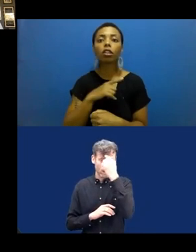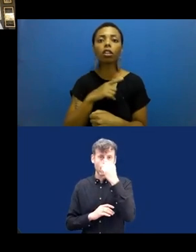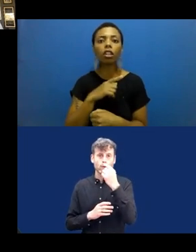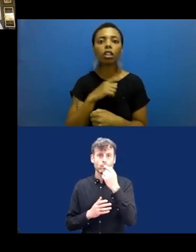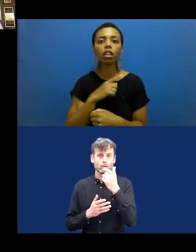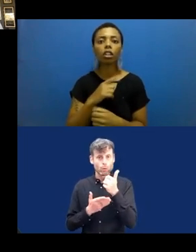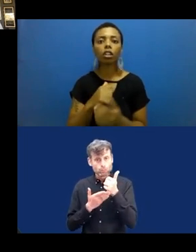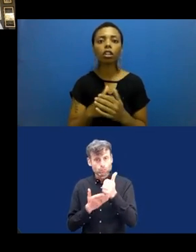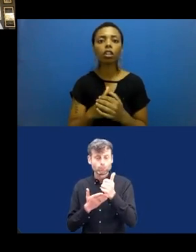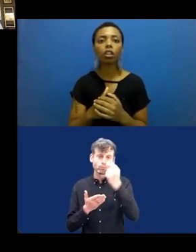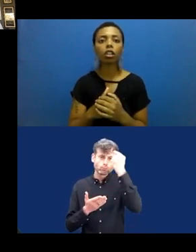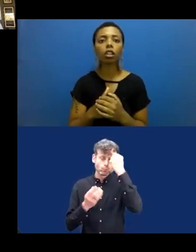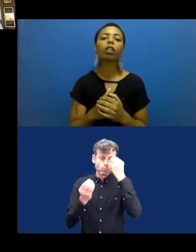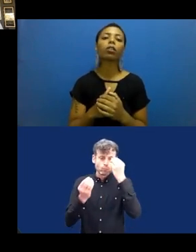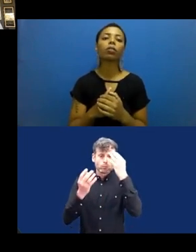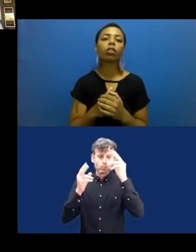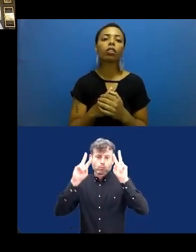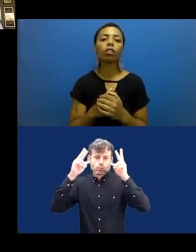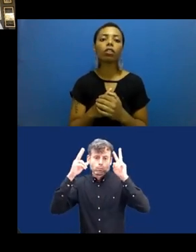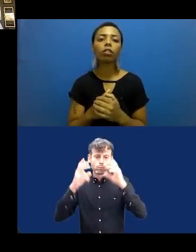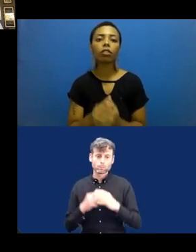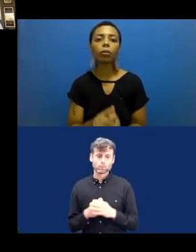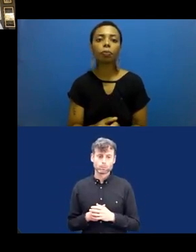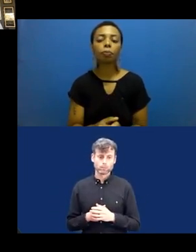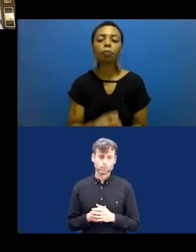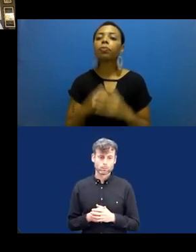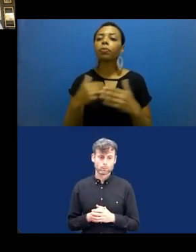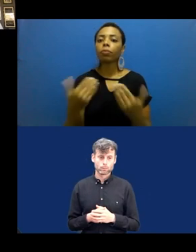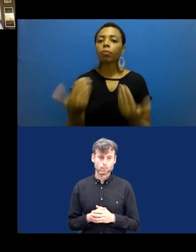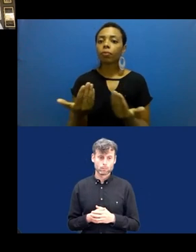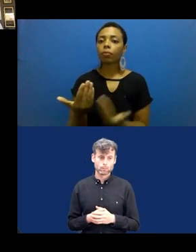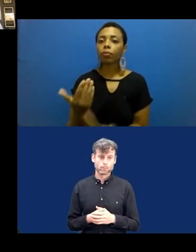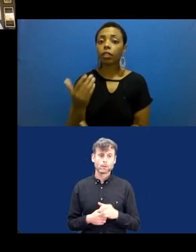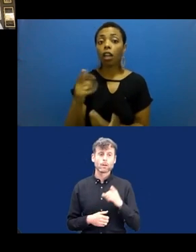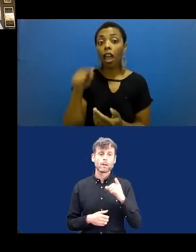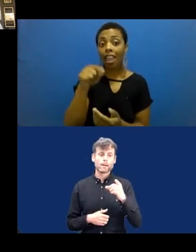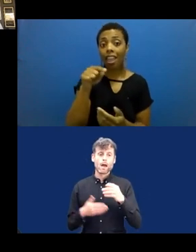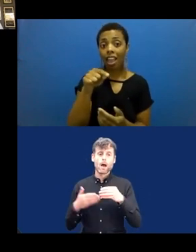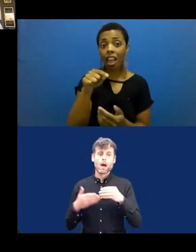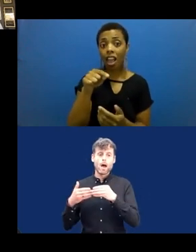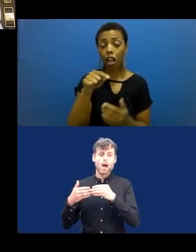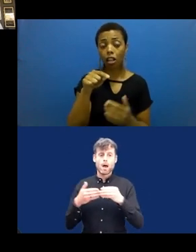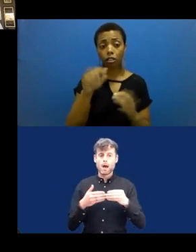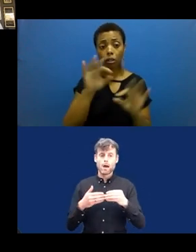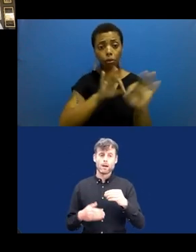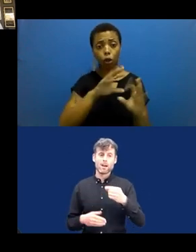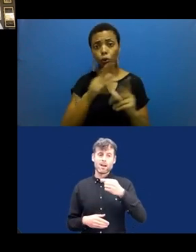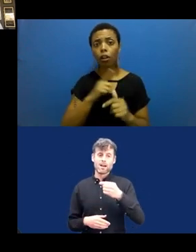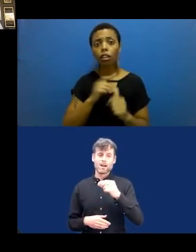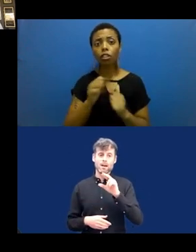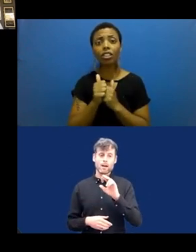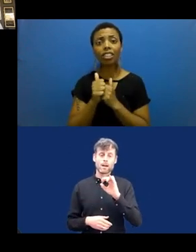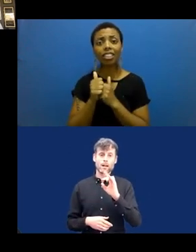Another AAL project, guided, is aimed to